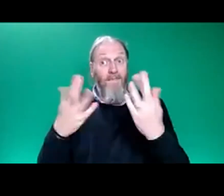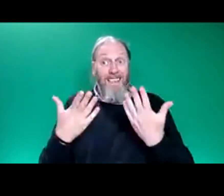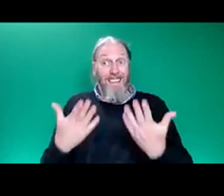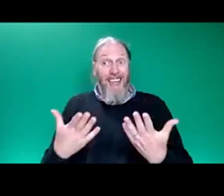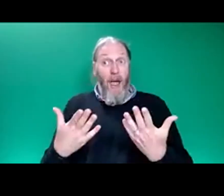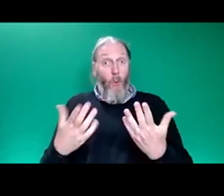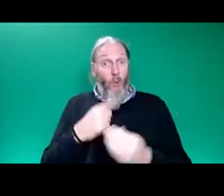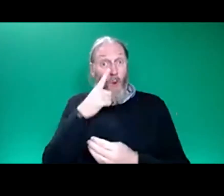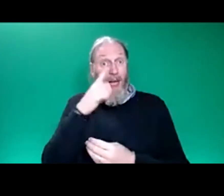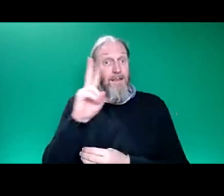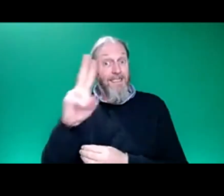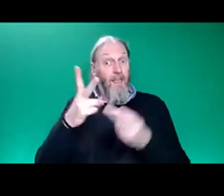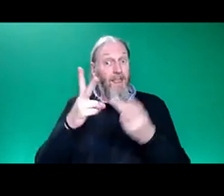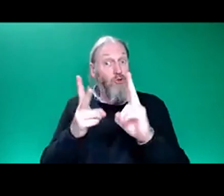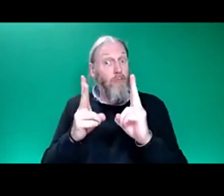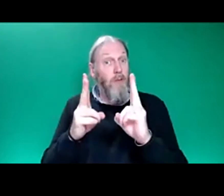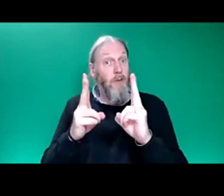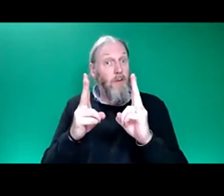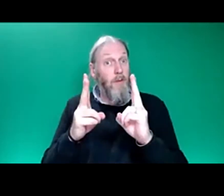more visible?